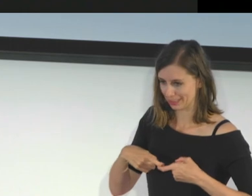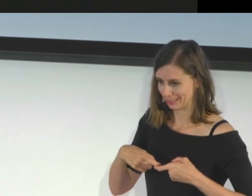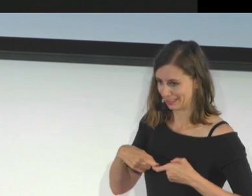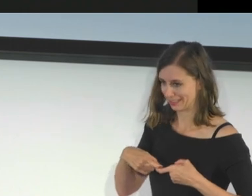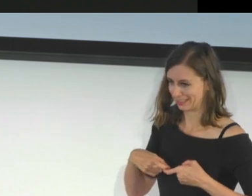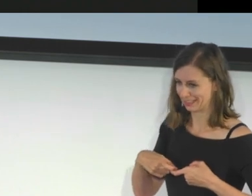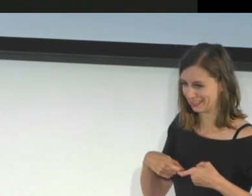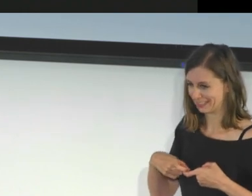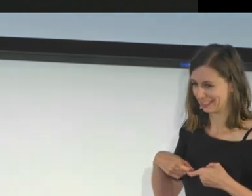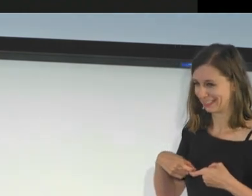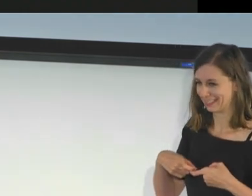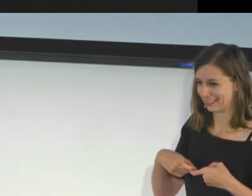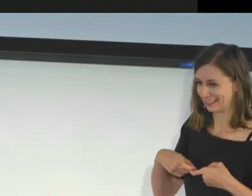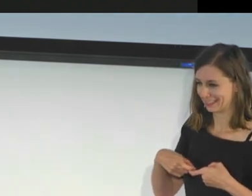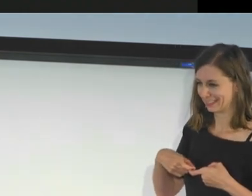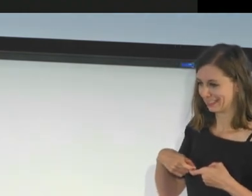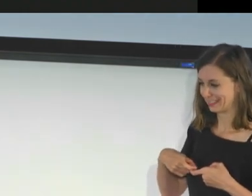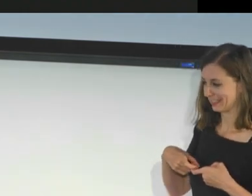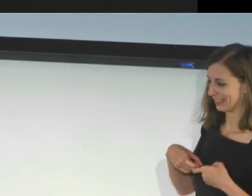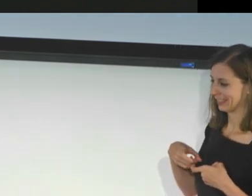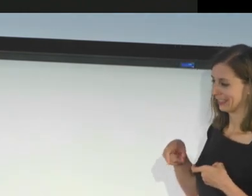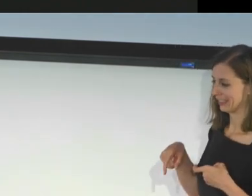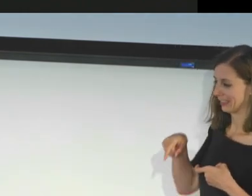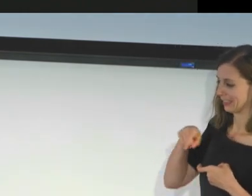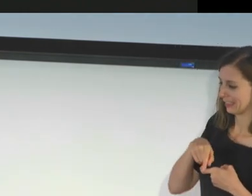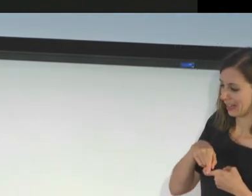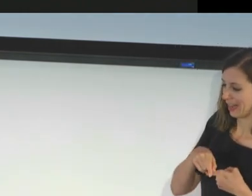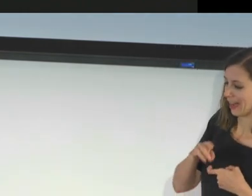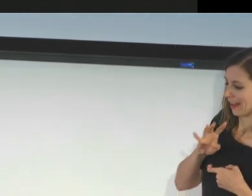Lo estoy haciendo muy bien. ¿Cómo estás?